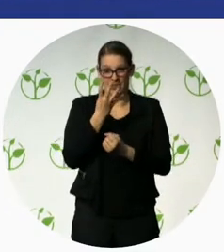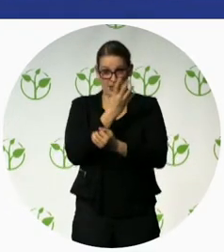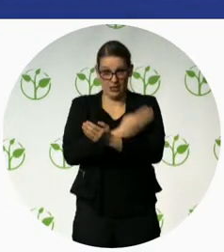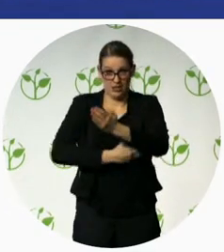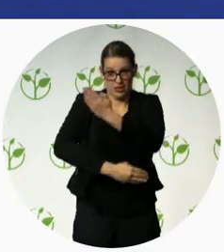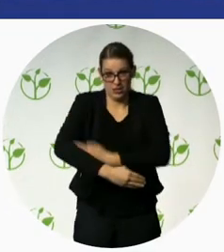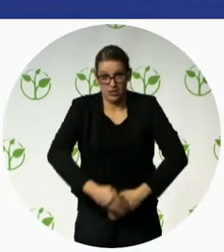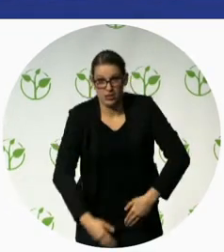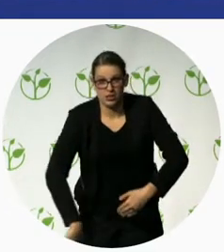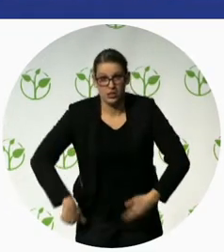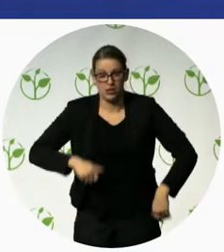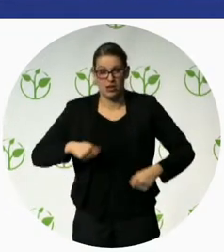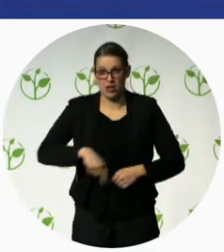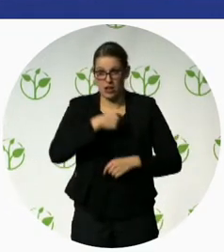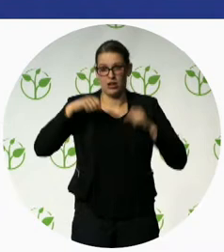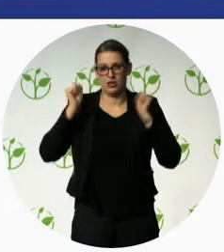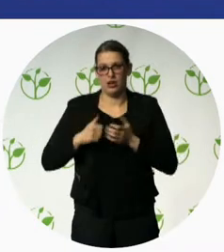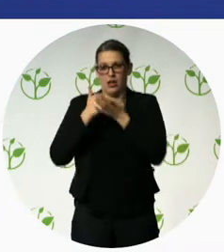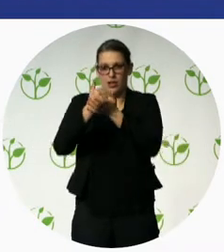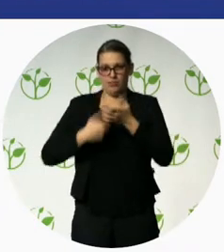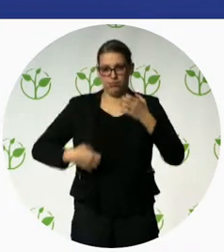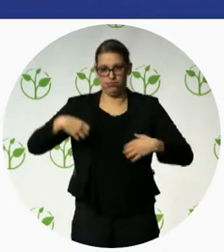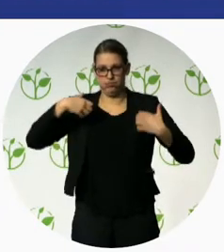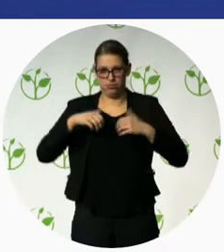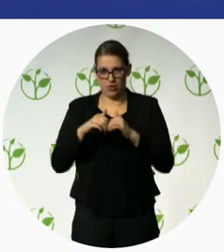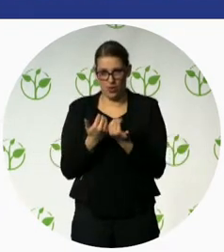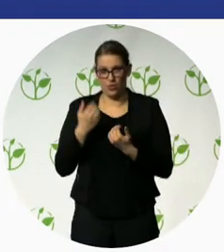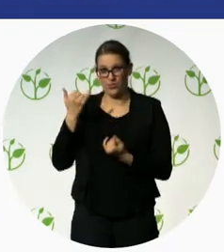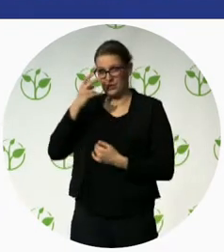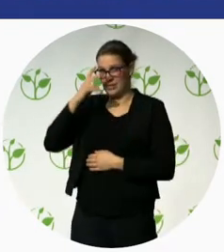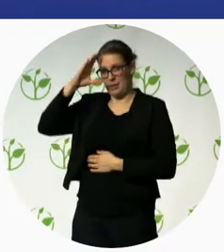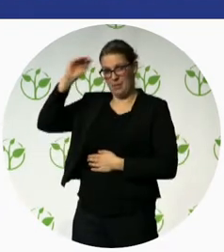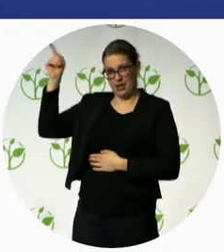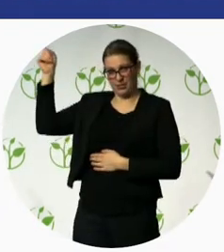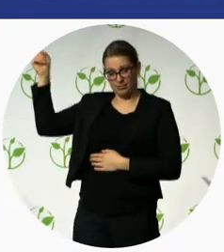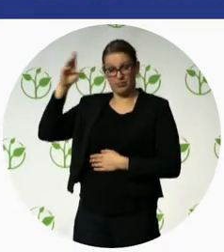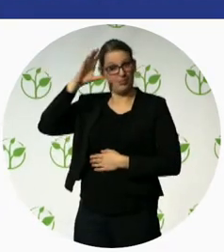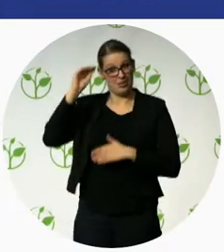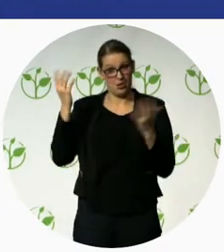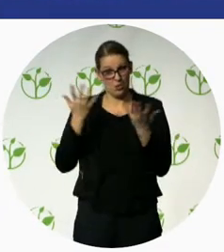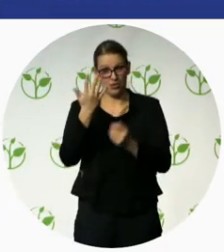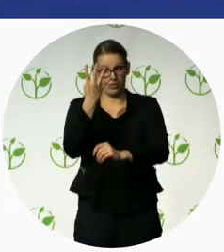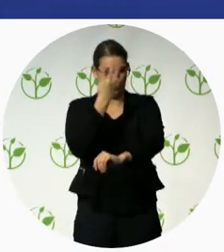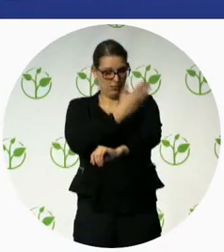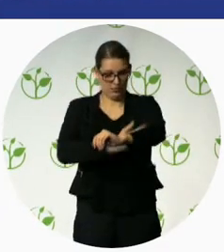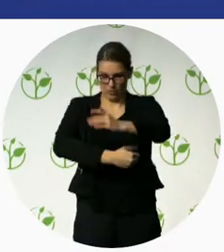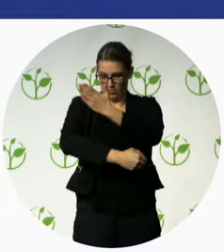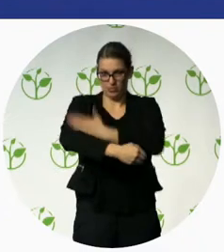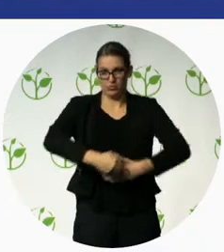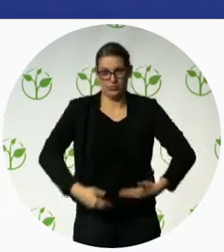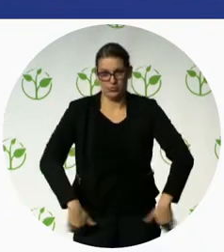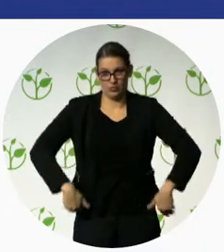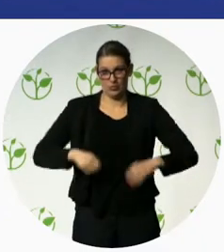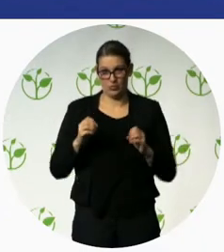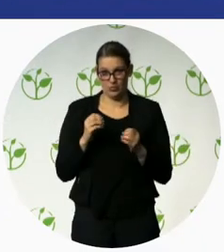Farhat he lost all four limbs due to electric burns we had no expectations but we realized the